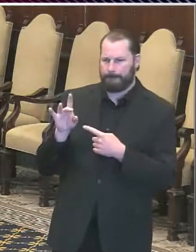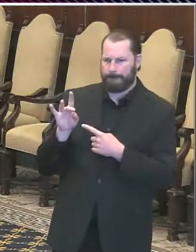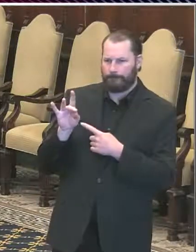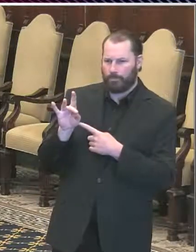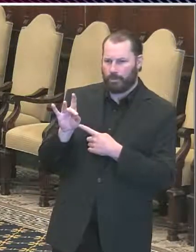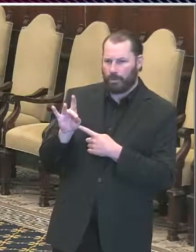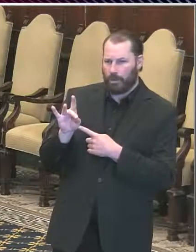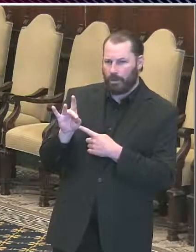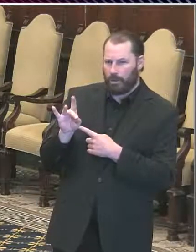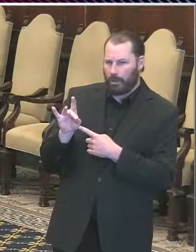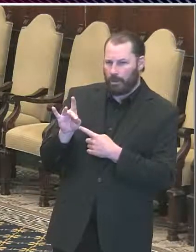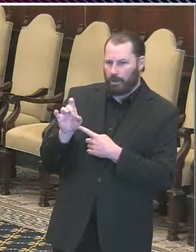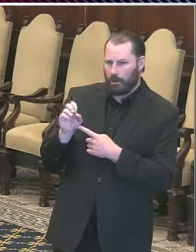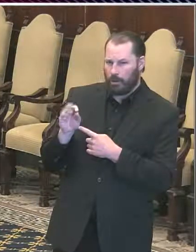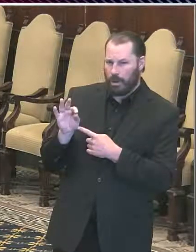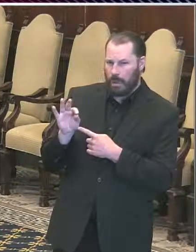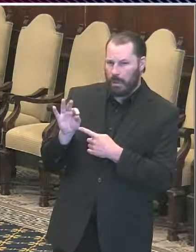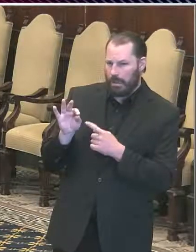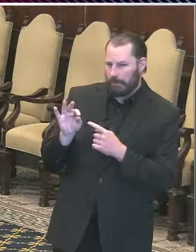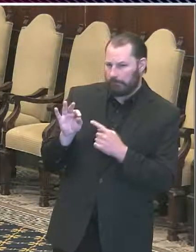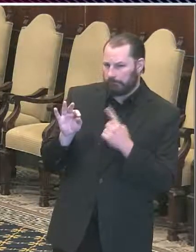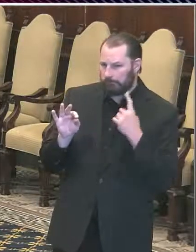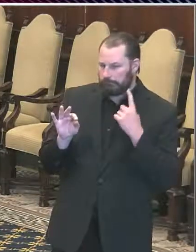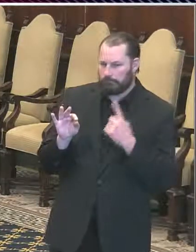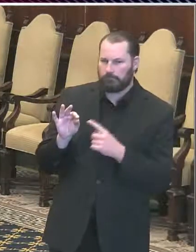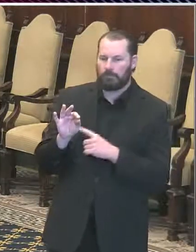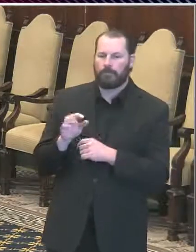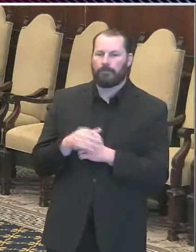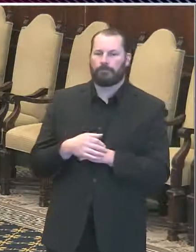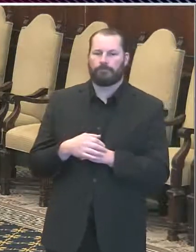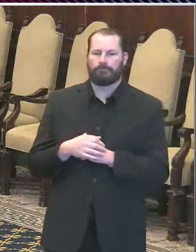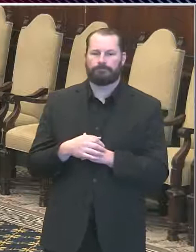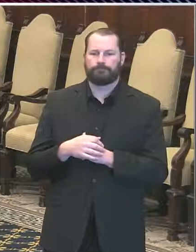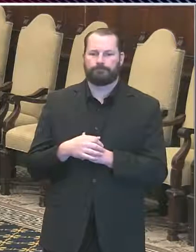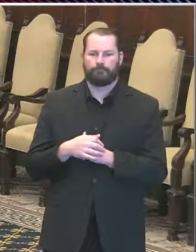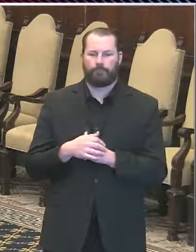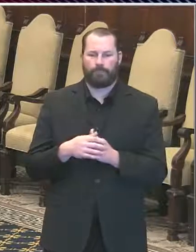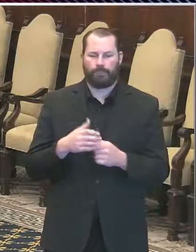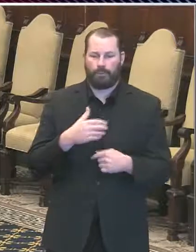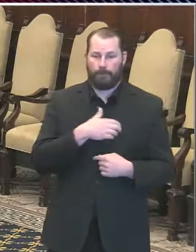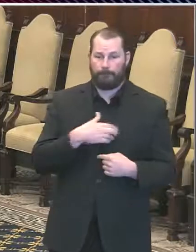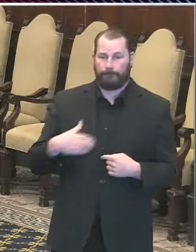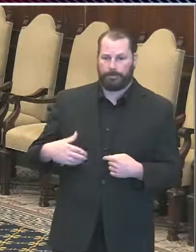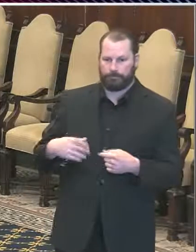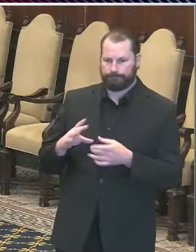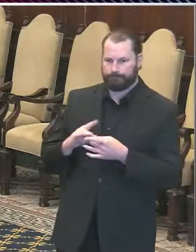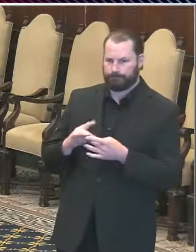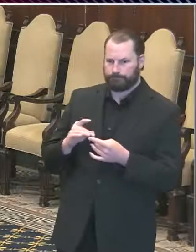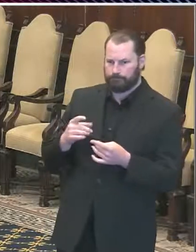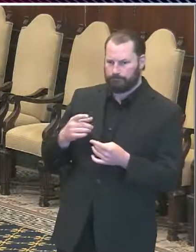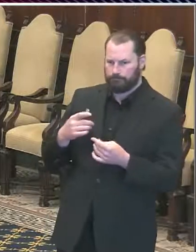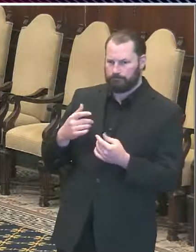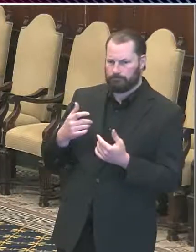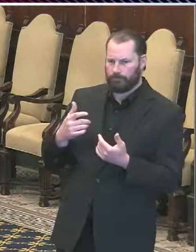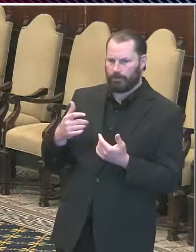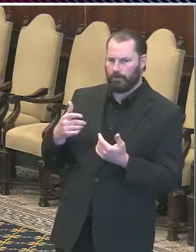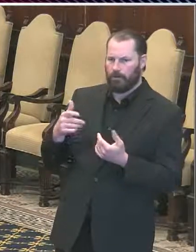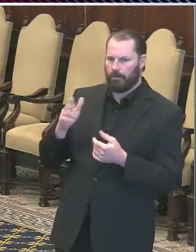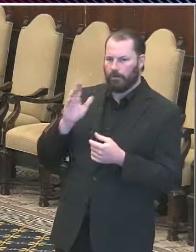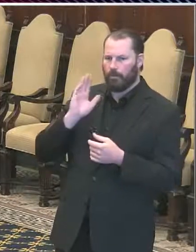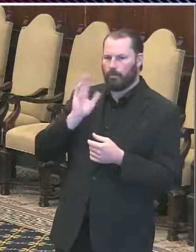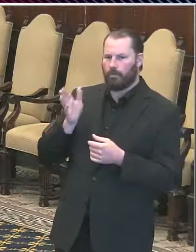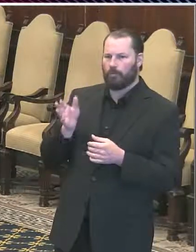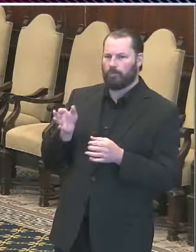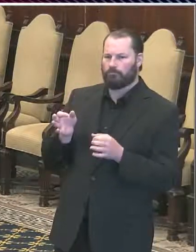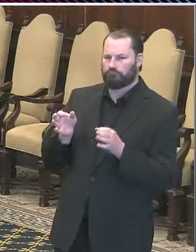And Mayor Kenney, had said that this was largely an issue, deciding the testing was largely an issue around the Department of Health's recommendations